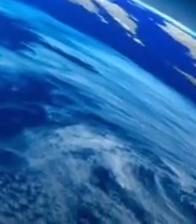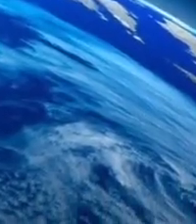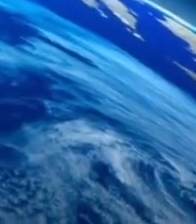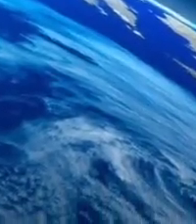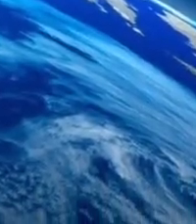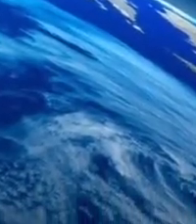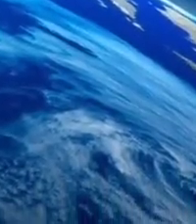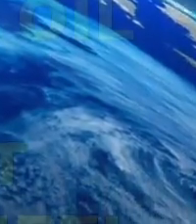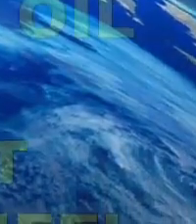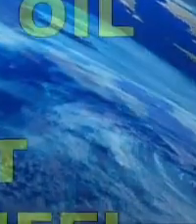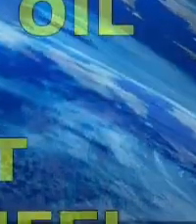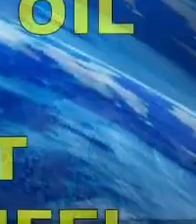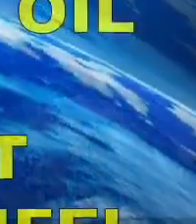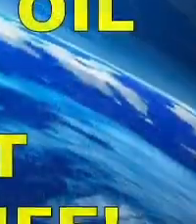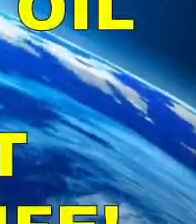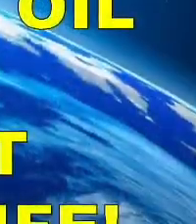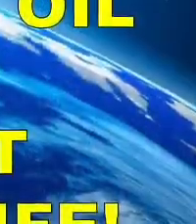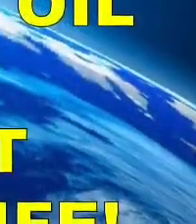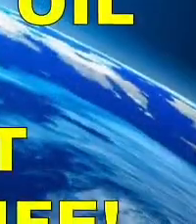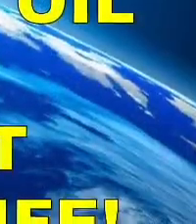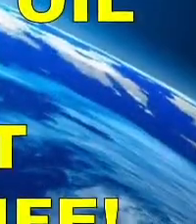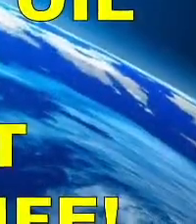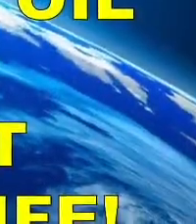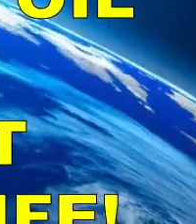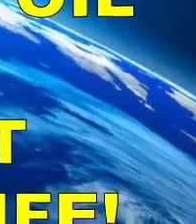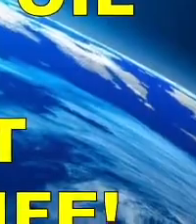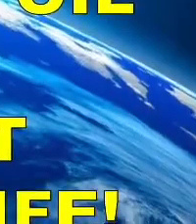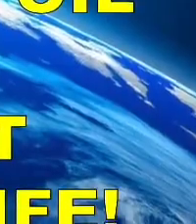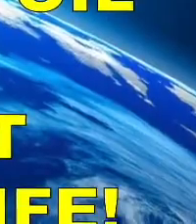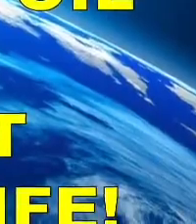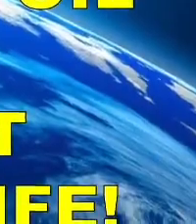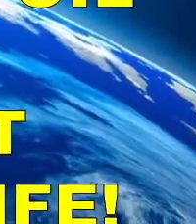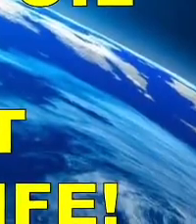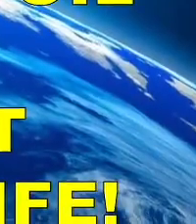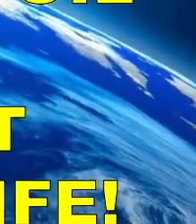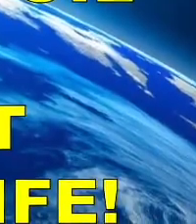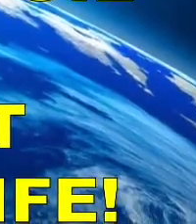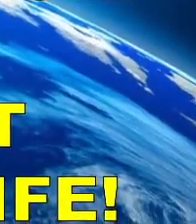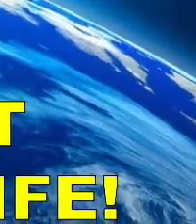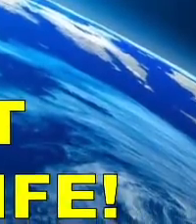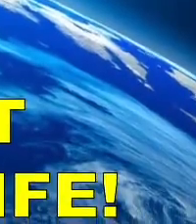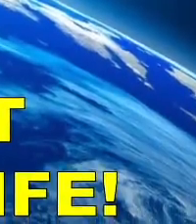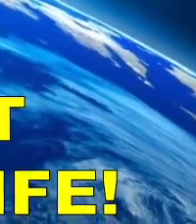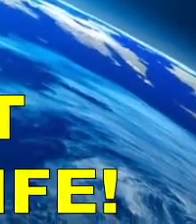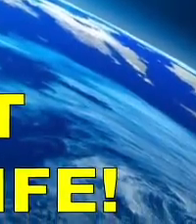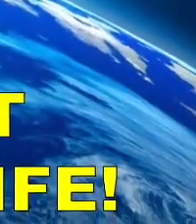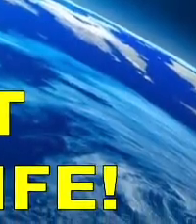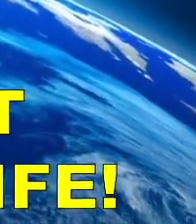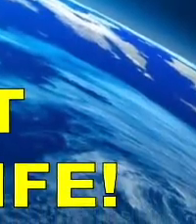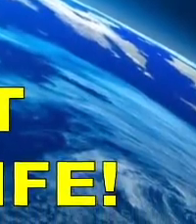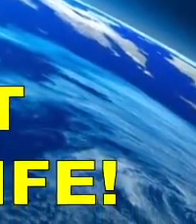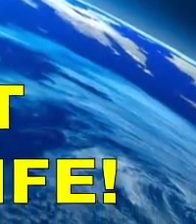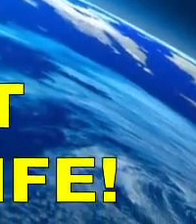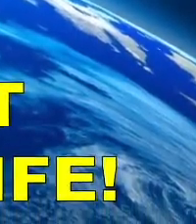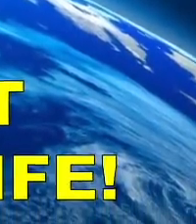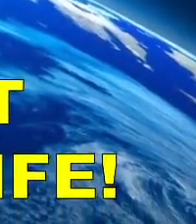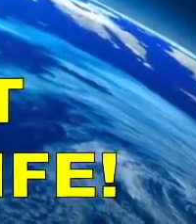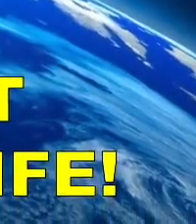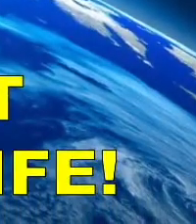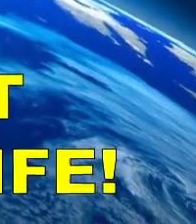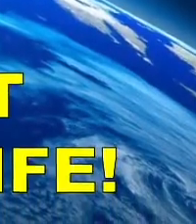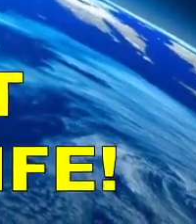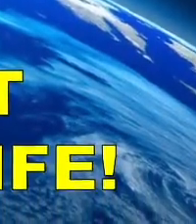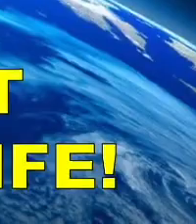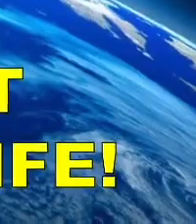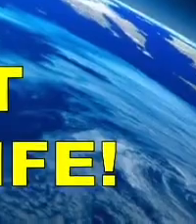of darkness, it's true. But for the faithful church, the glory of Jesus still shines. Fill your life with oil